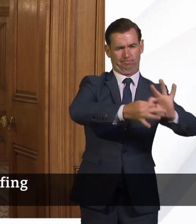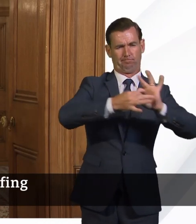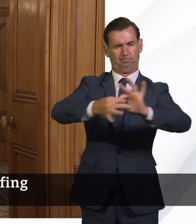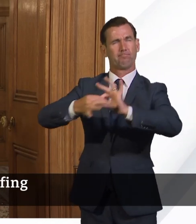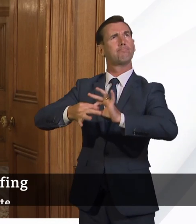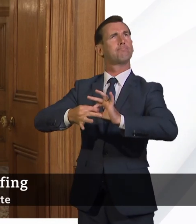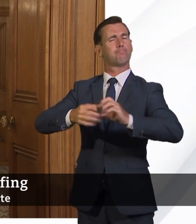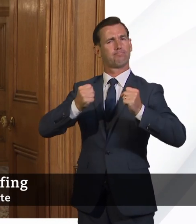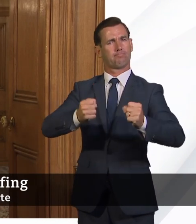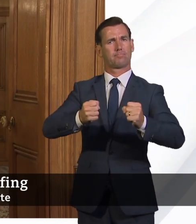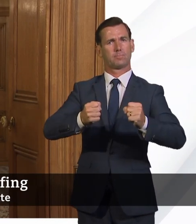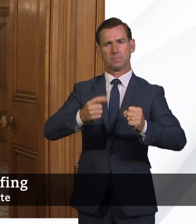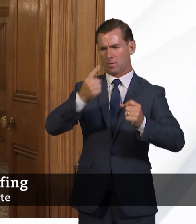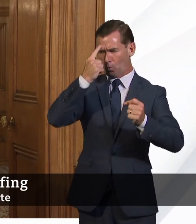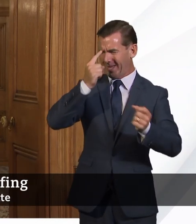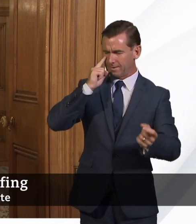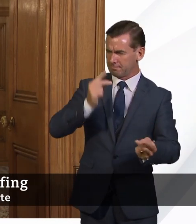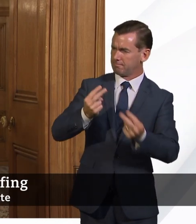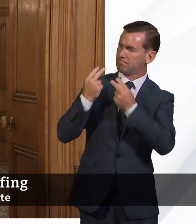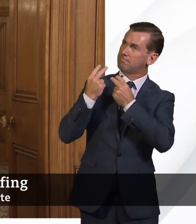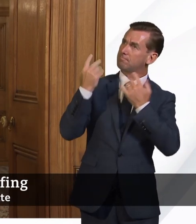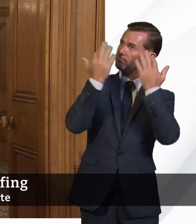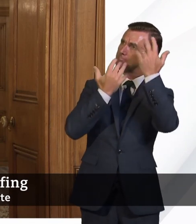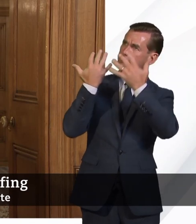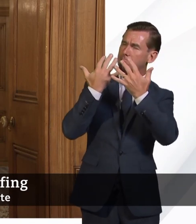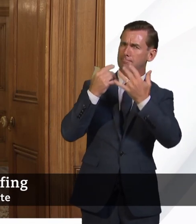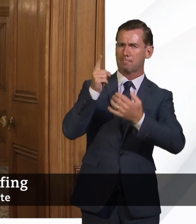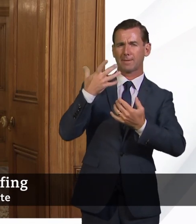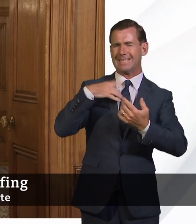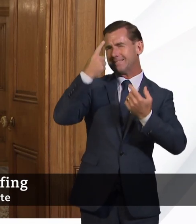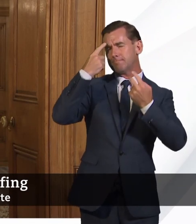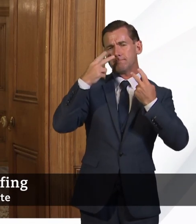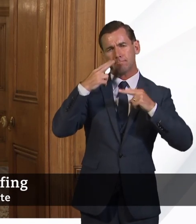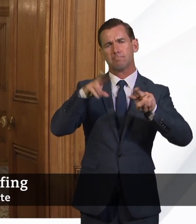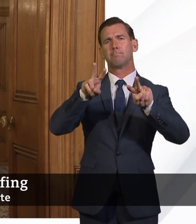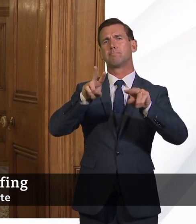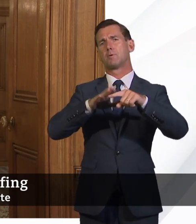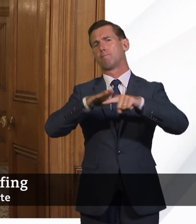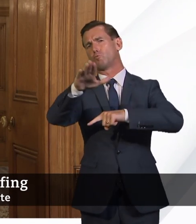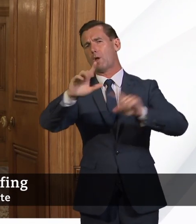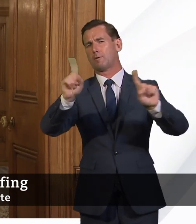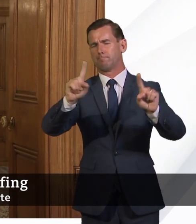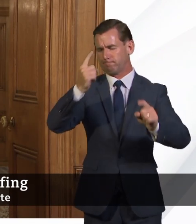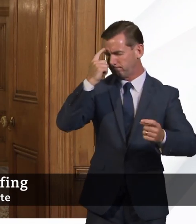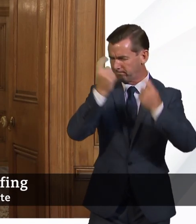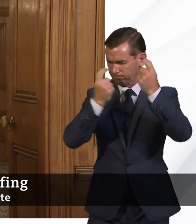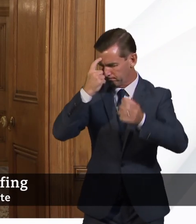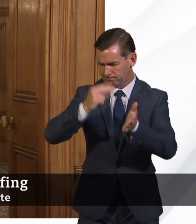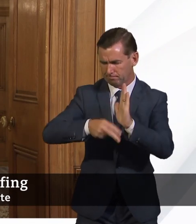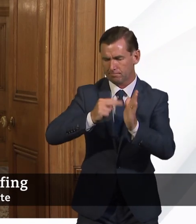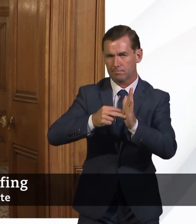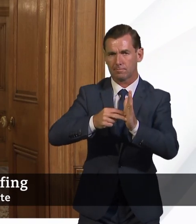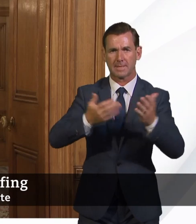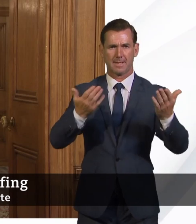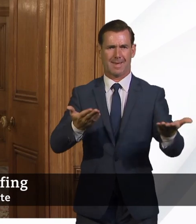reflect on the past, it's focused us on those plans for the future. But now, as we become more mobile,